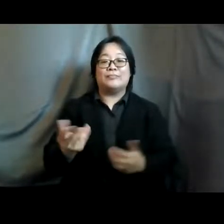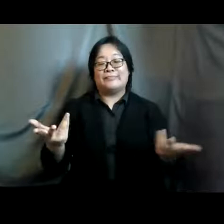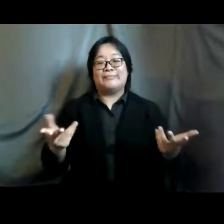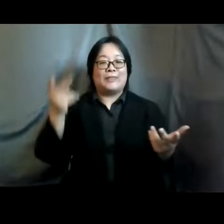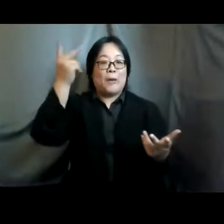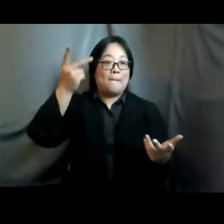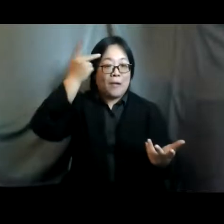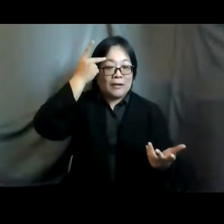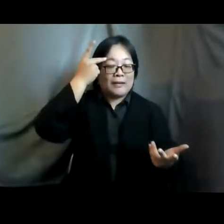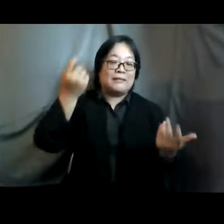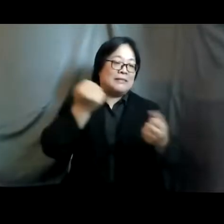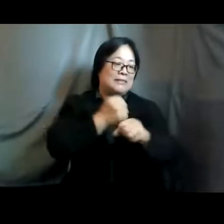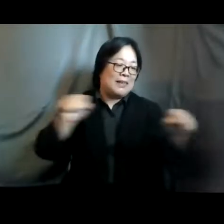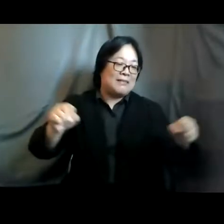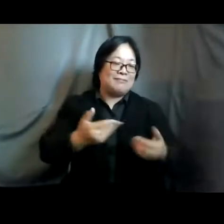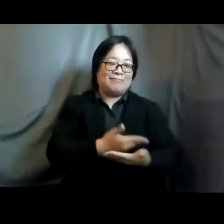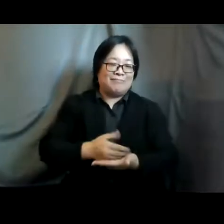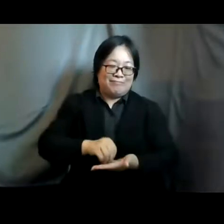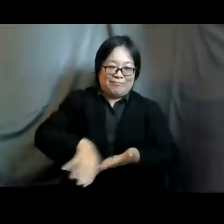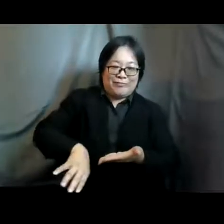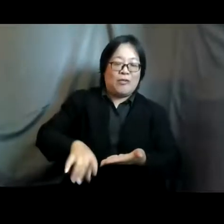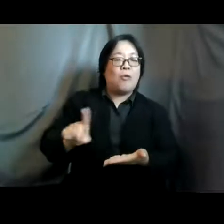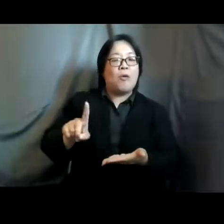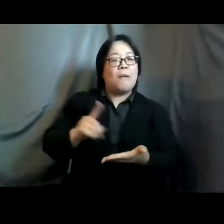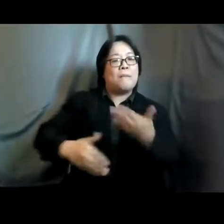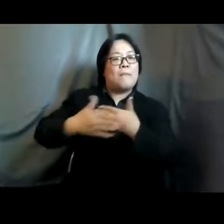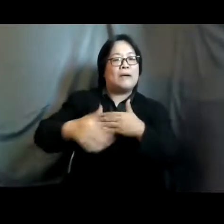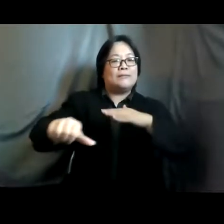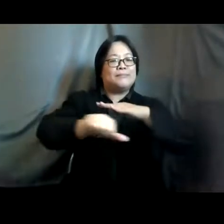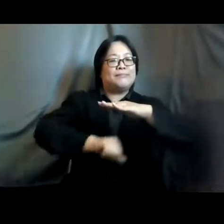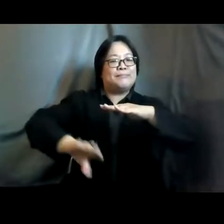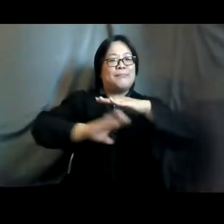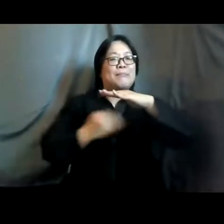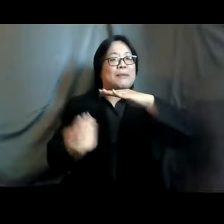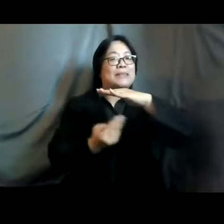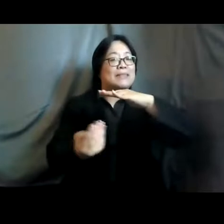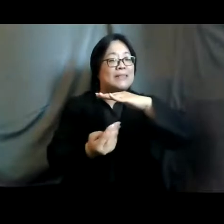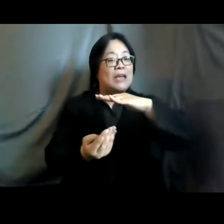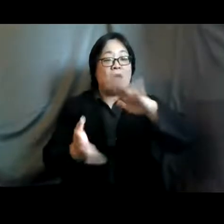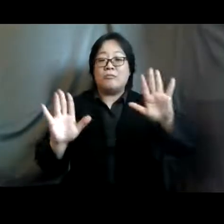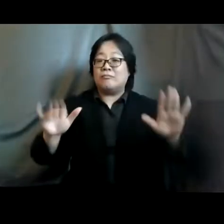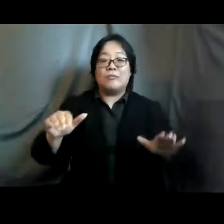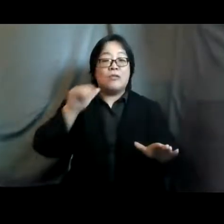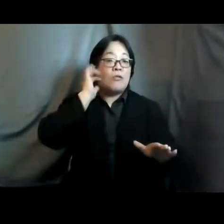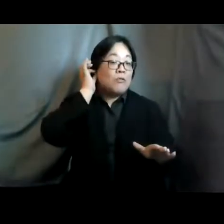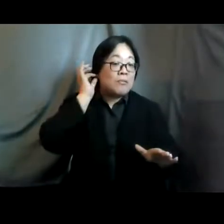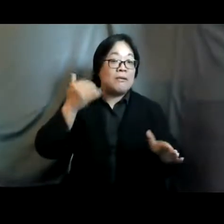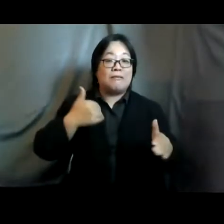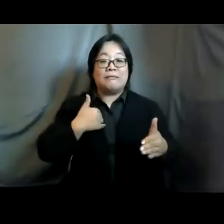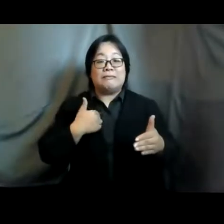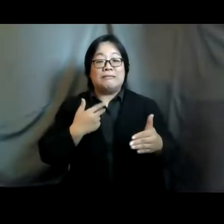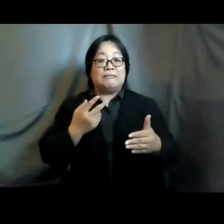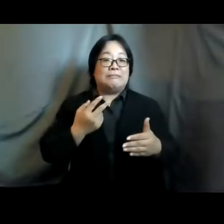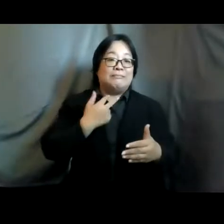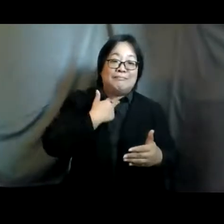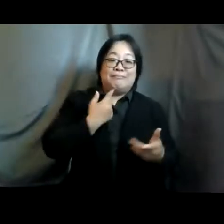abortion but i think we must come back to the basics i think we don't want any woman to have to go through an abortion that's why